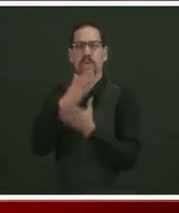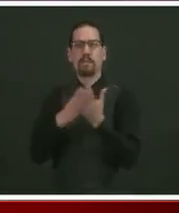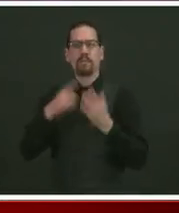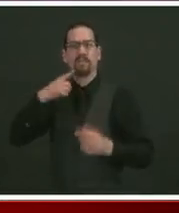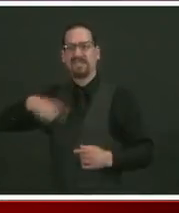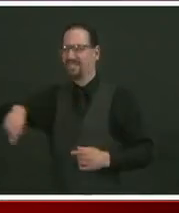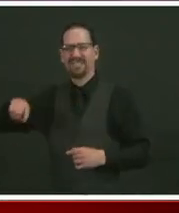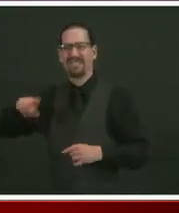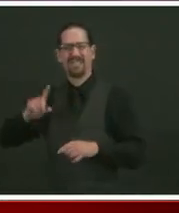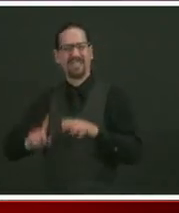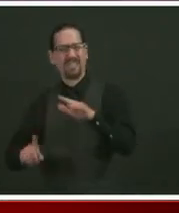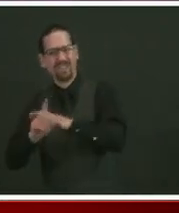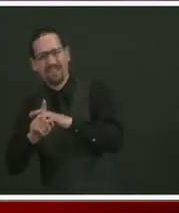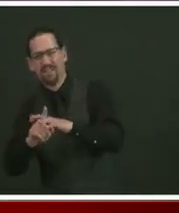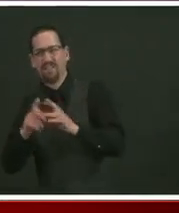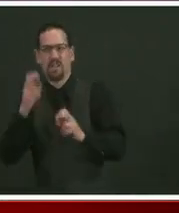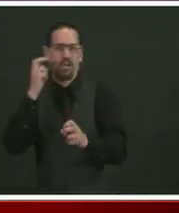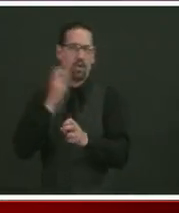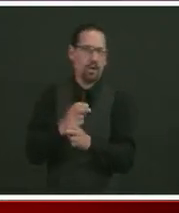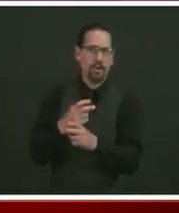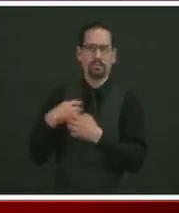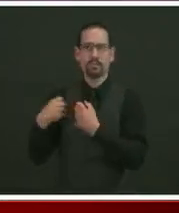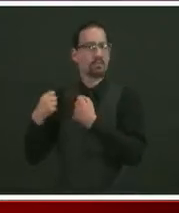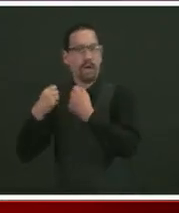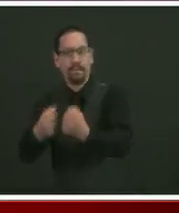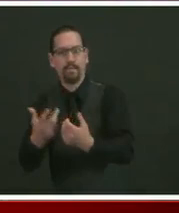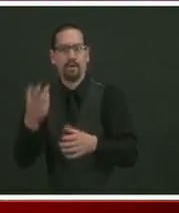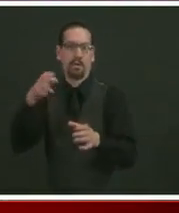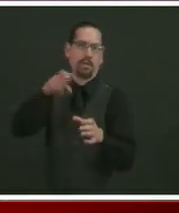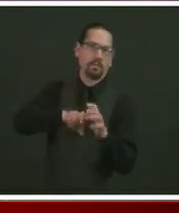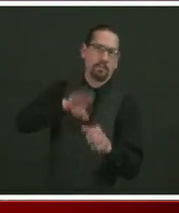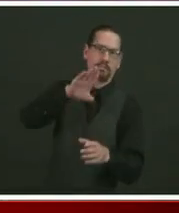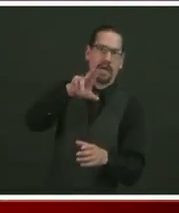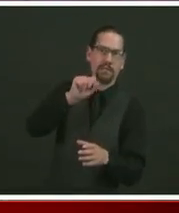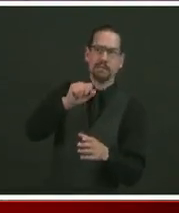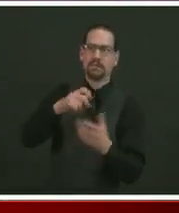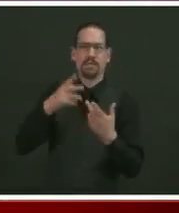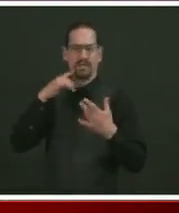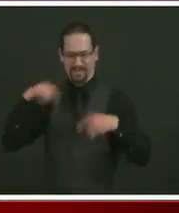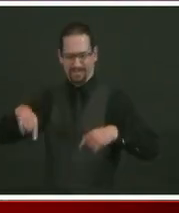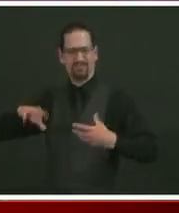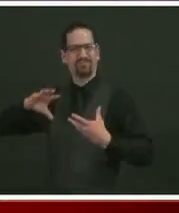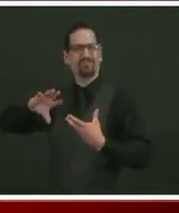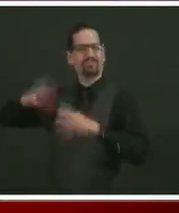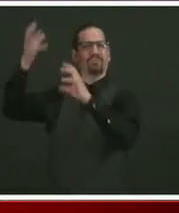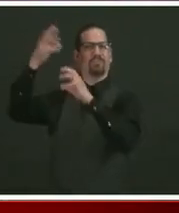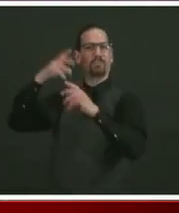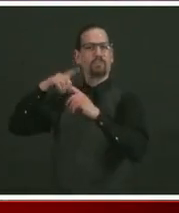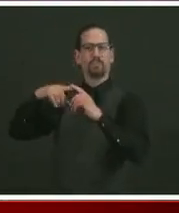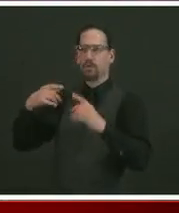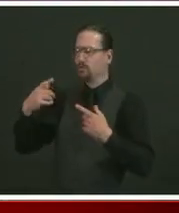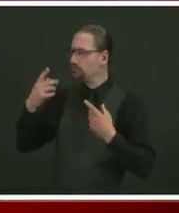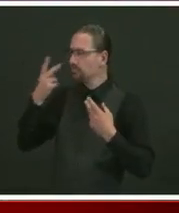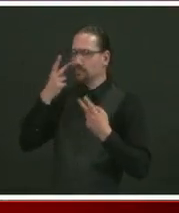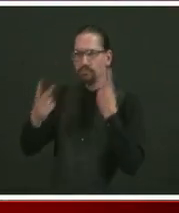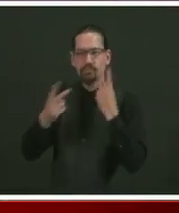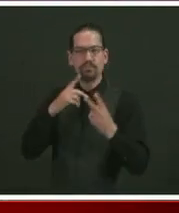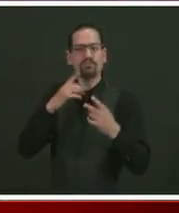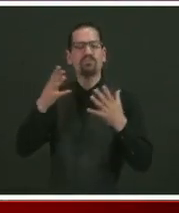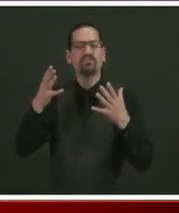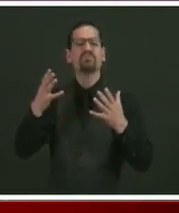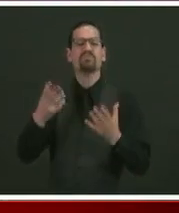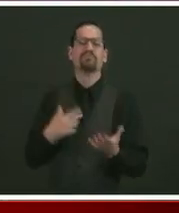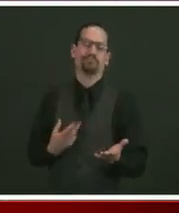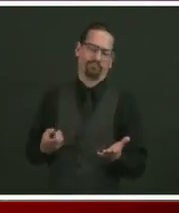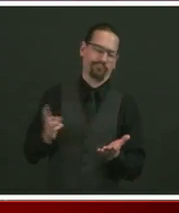visits to the hospital. So through this crisis, I've signed an executive order and worked with our health insurance commissioner and to